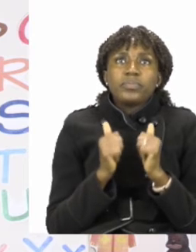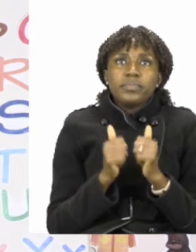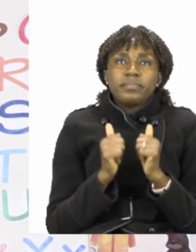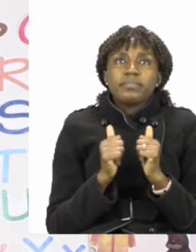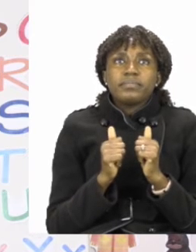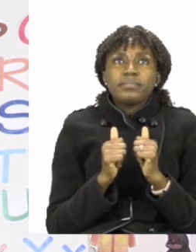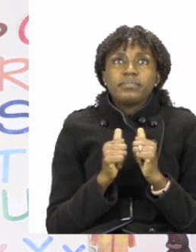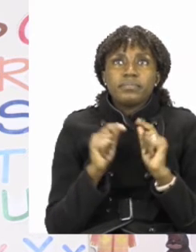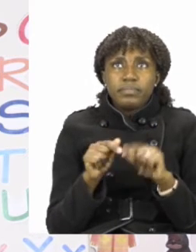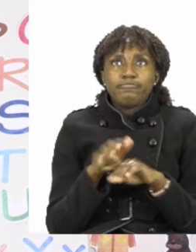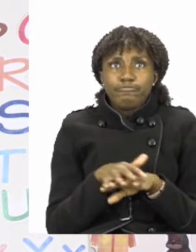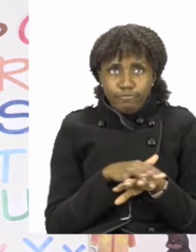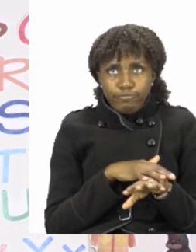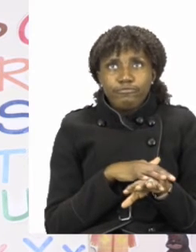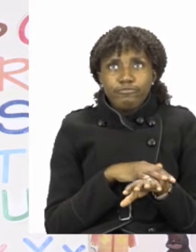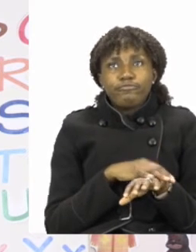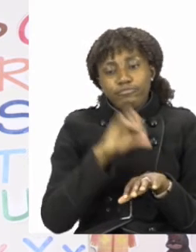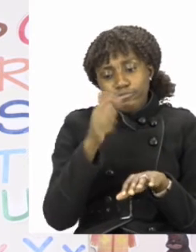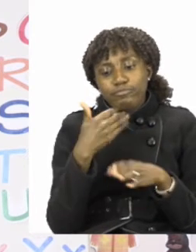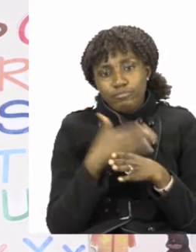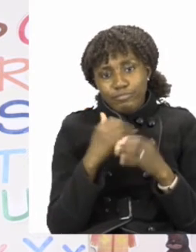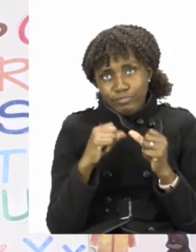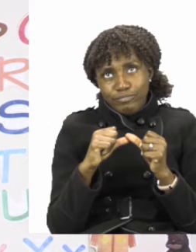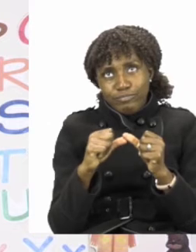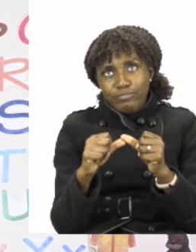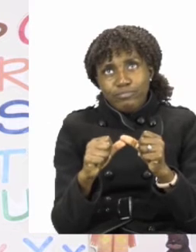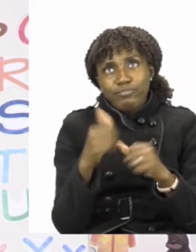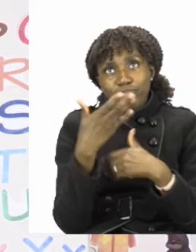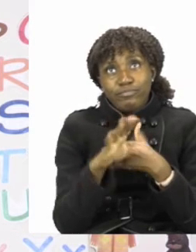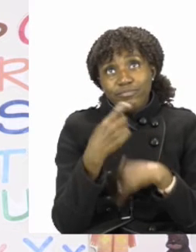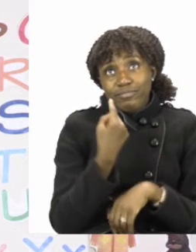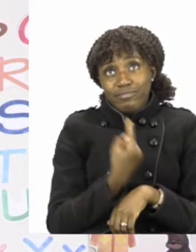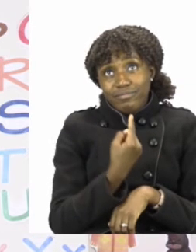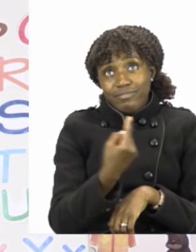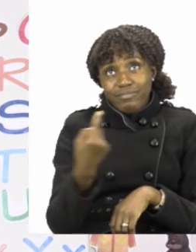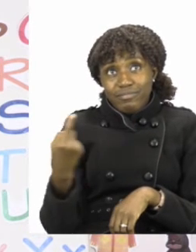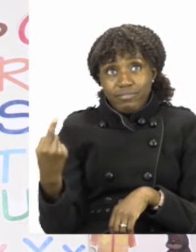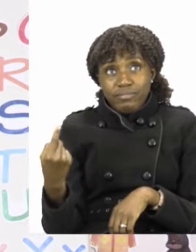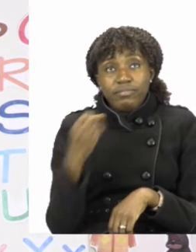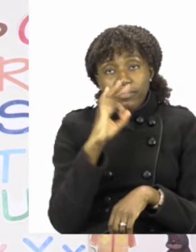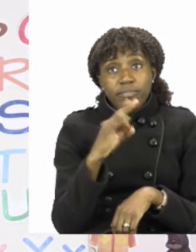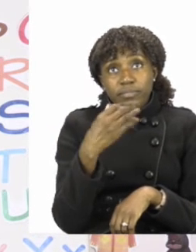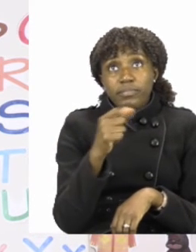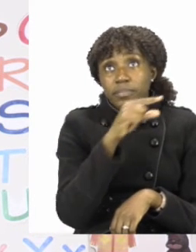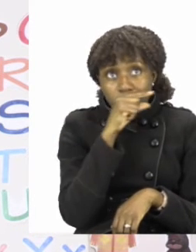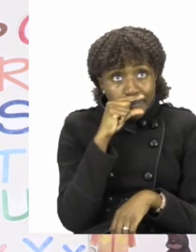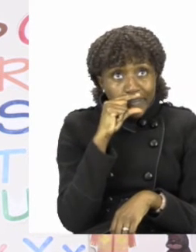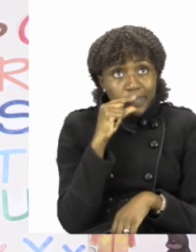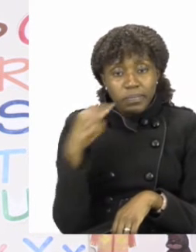So take your time, boys and girls. I know this might be a little bit confusing. If you have names, he,